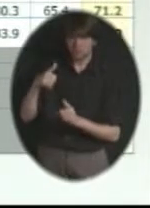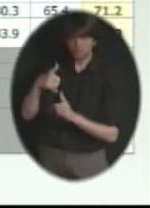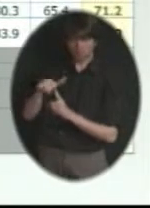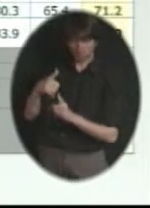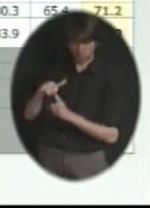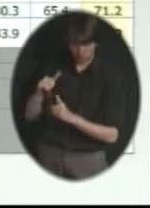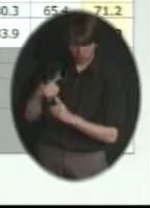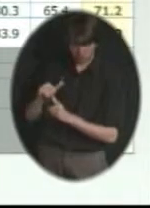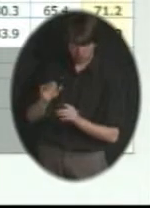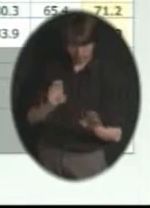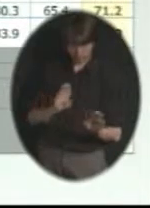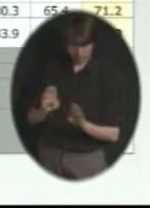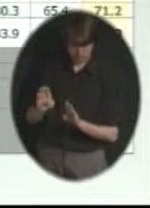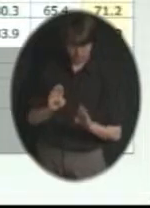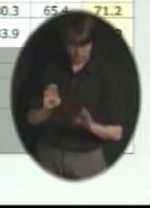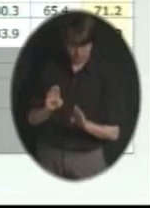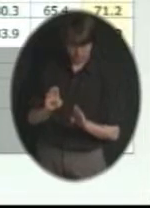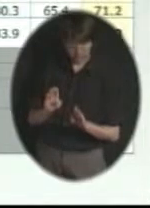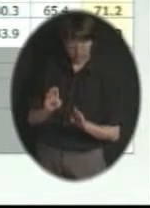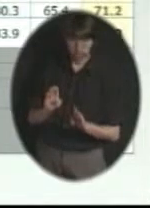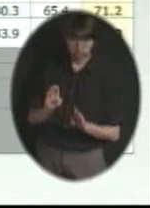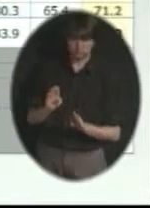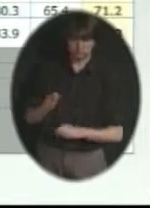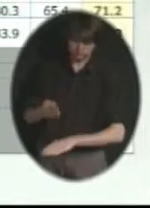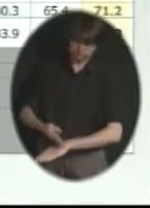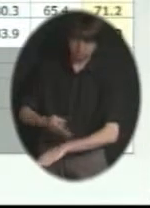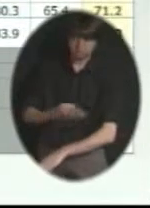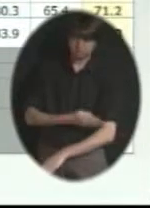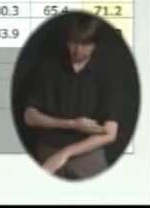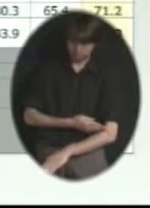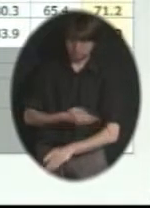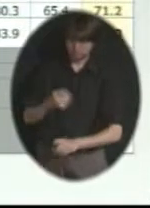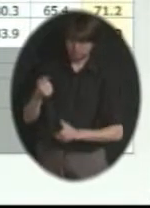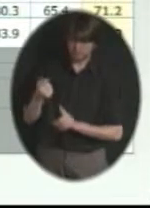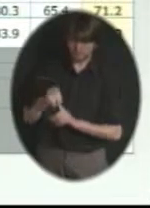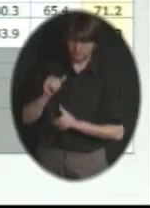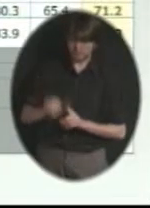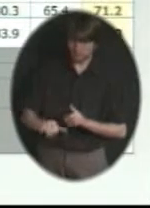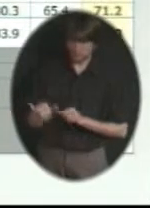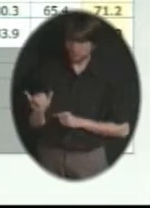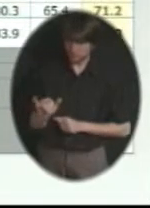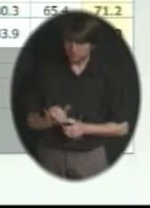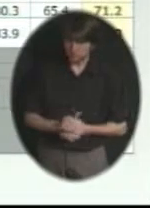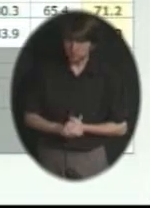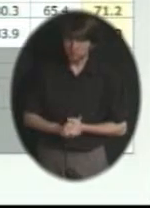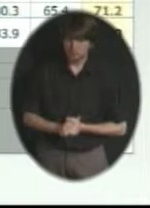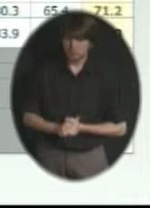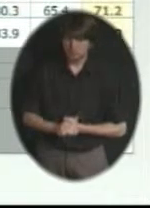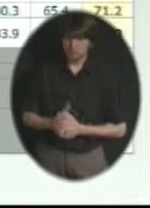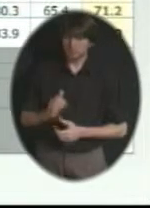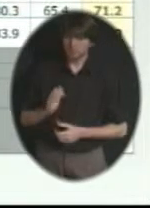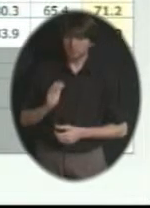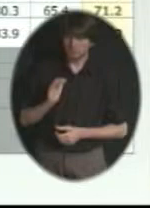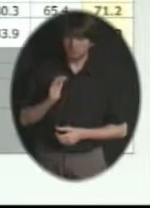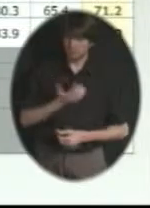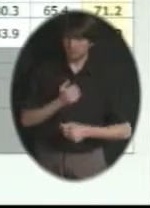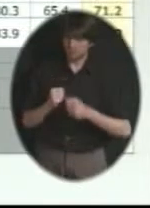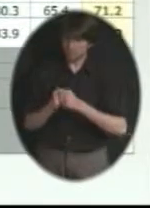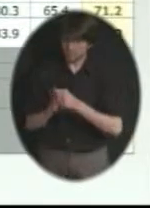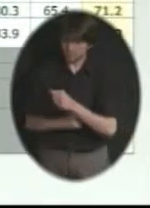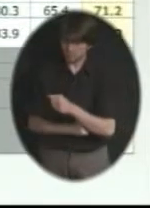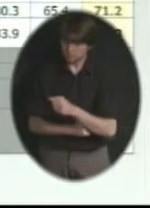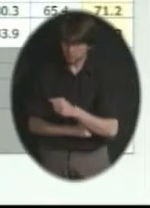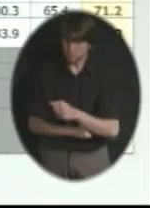that. You can see that we're making a great impact in that. So, of course, the foundation also with the Rachel's Challenge Program